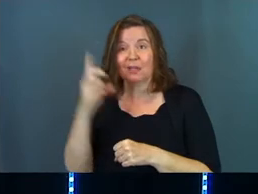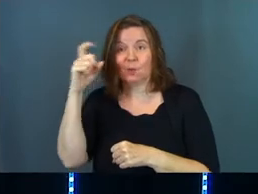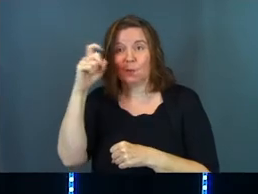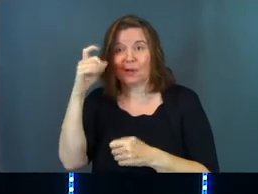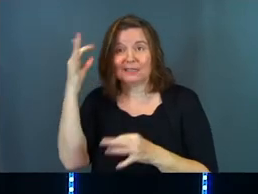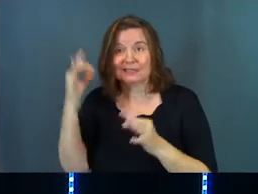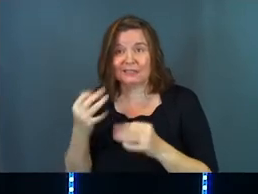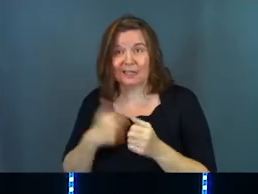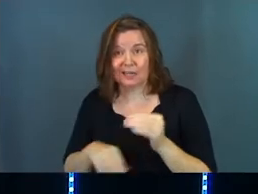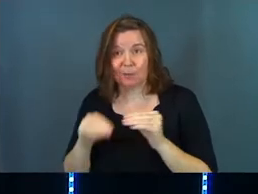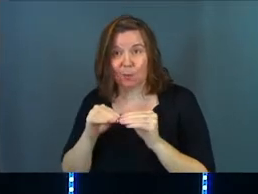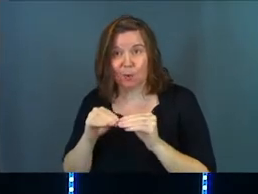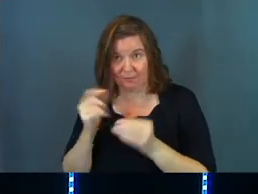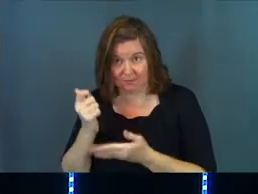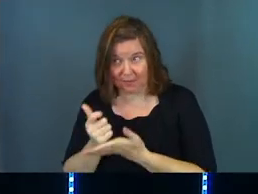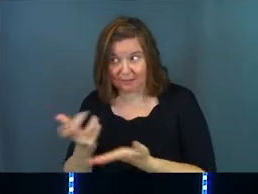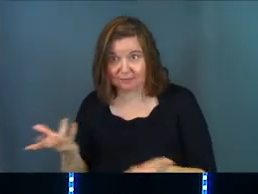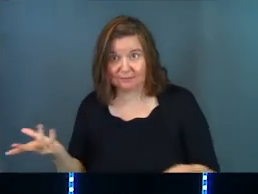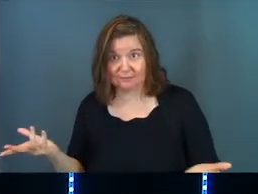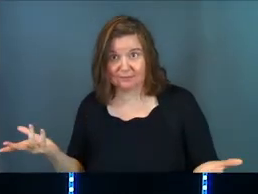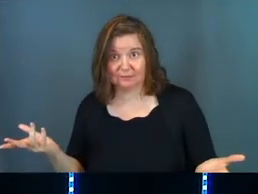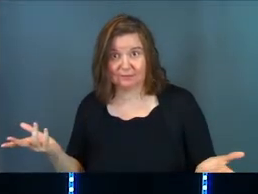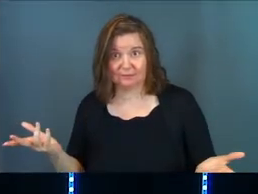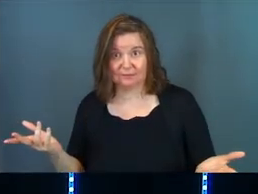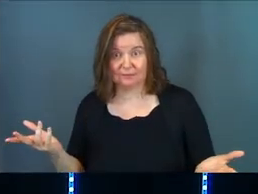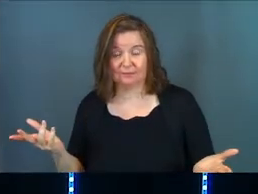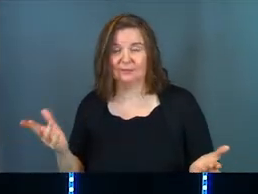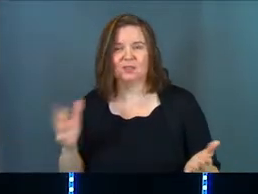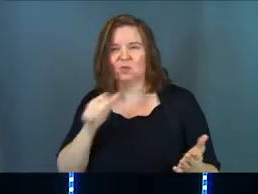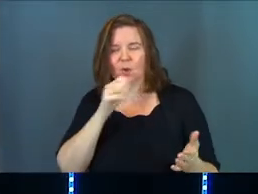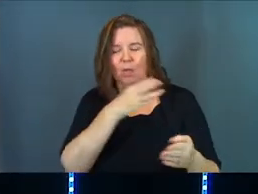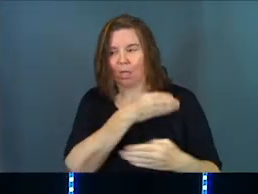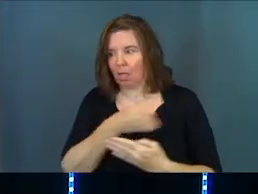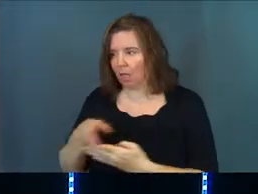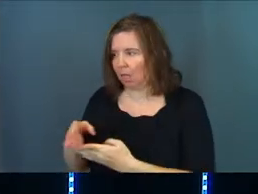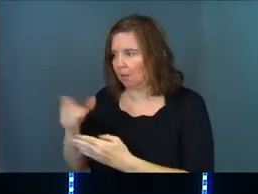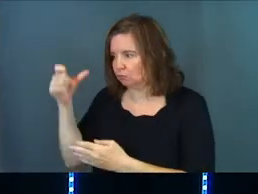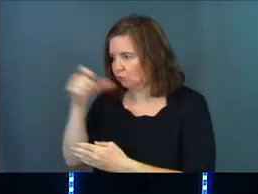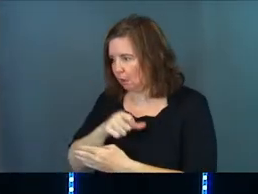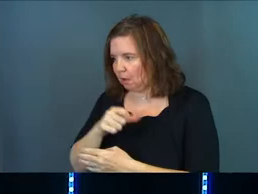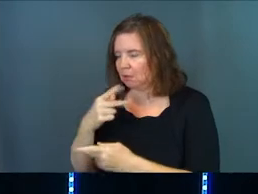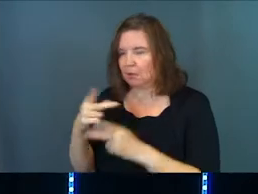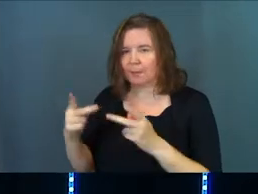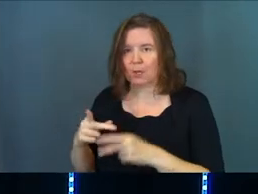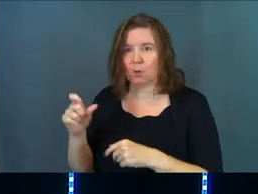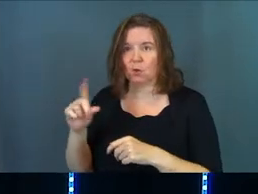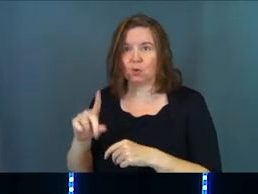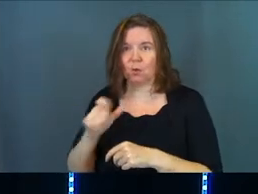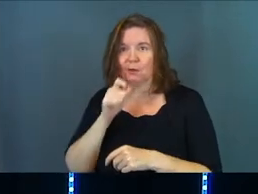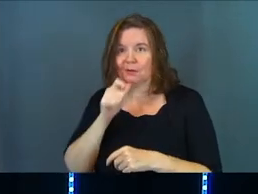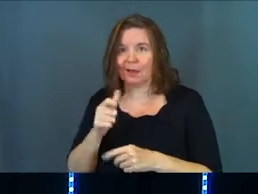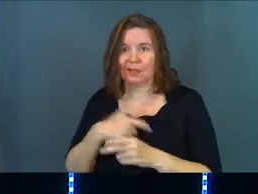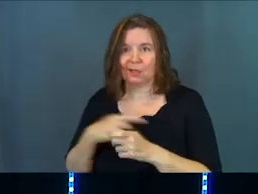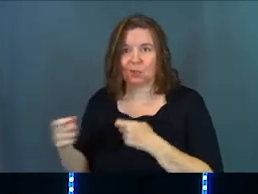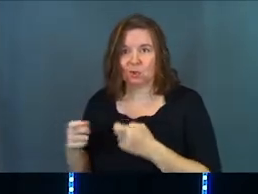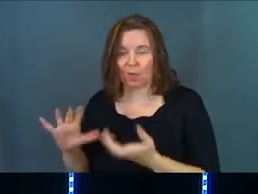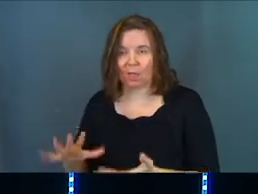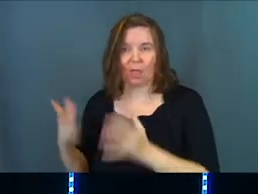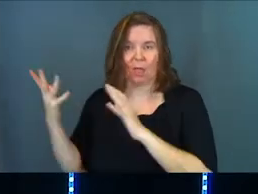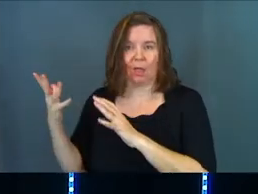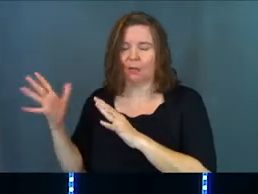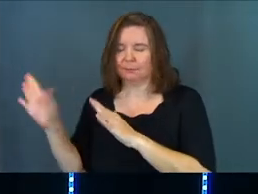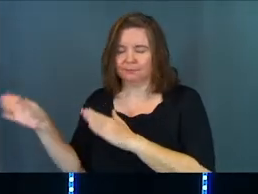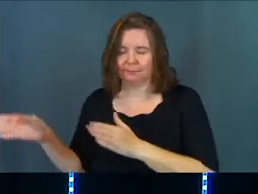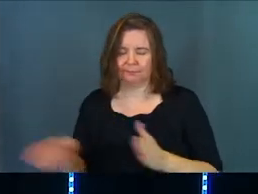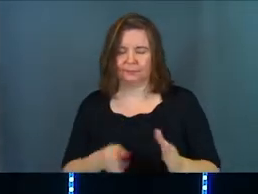wise decisions. Amen? And so don't get drunk. Don't put yourself in a place where you're no longer in control. Instead,